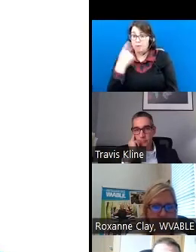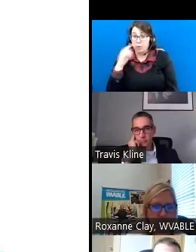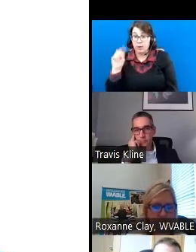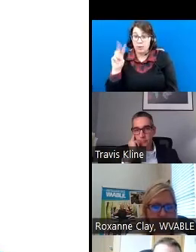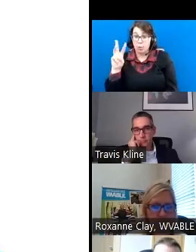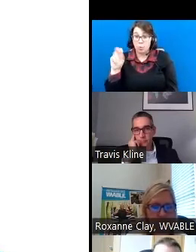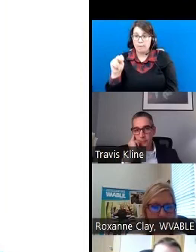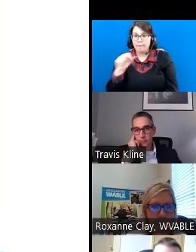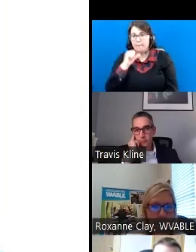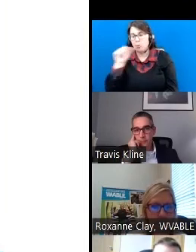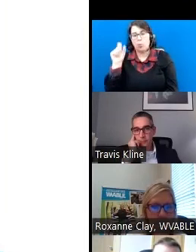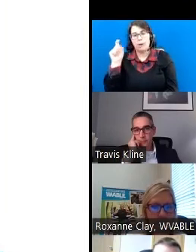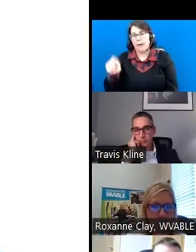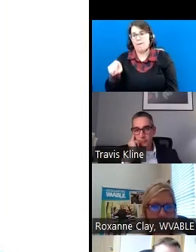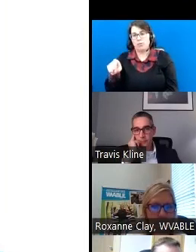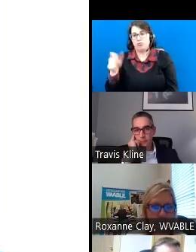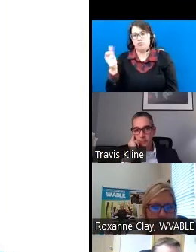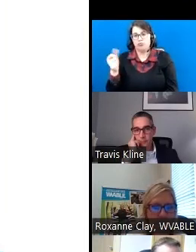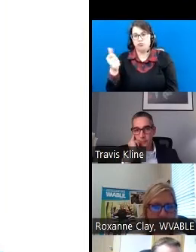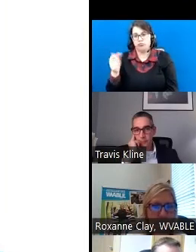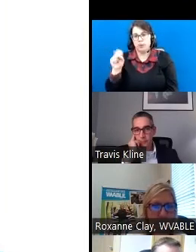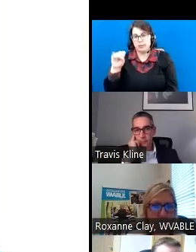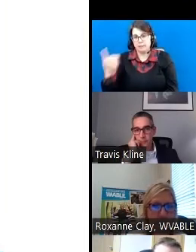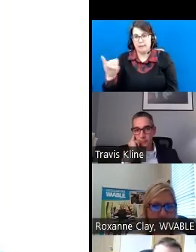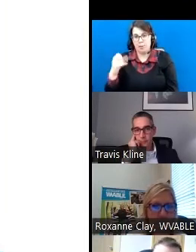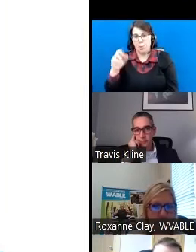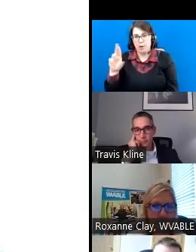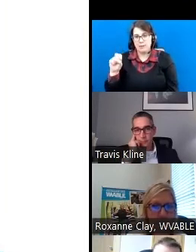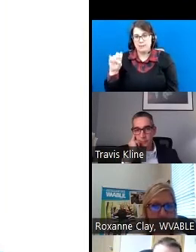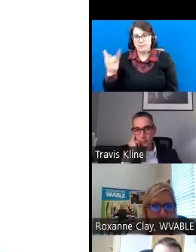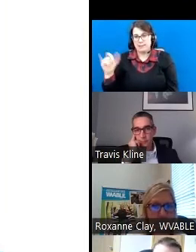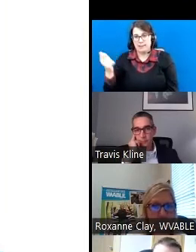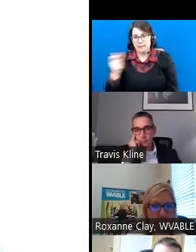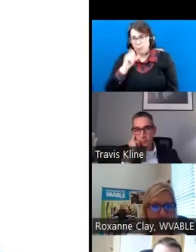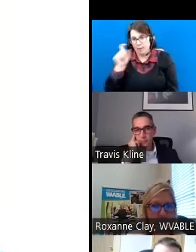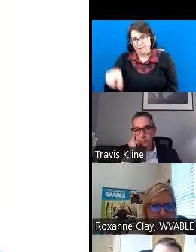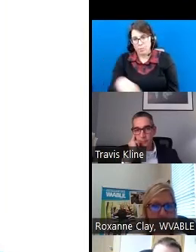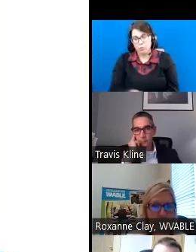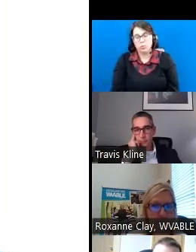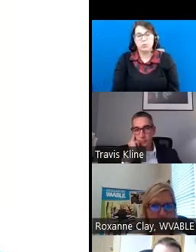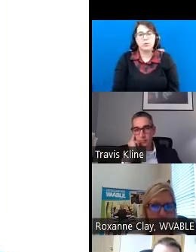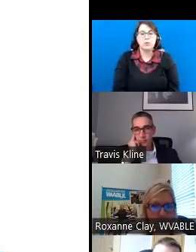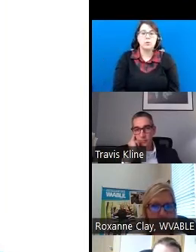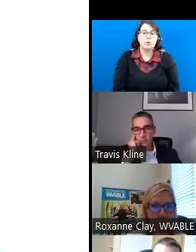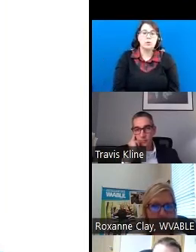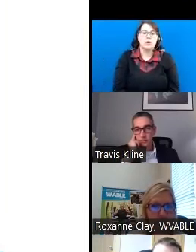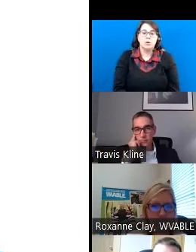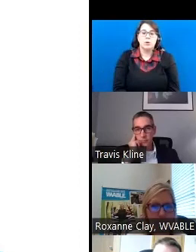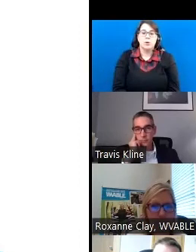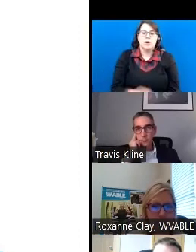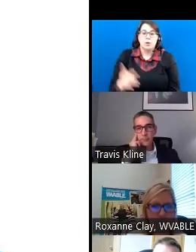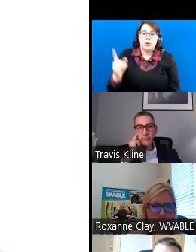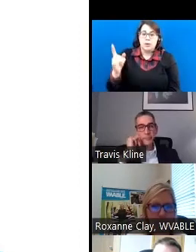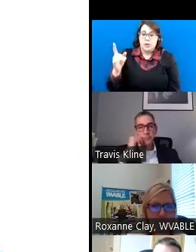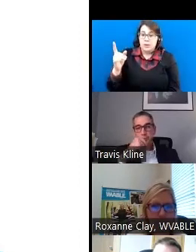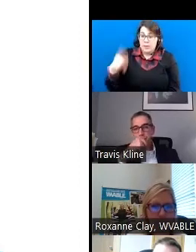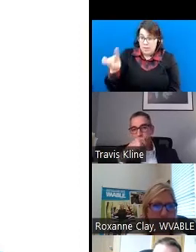to be receiving SSI or SSDI. They have to